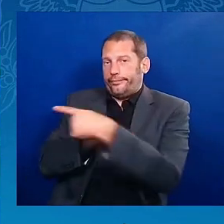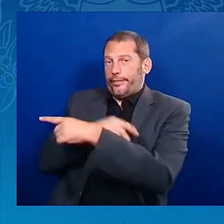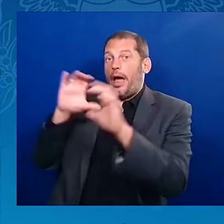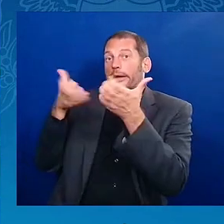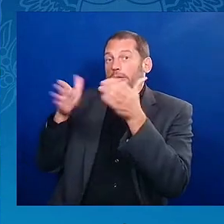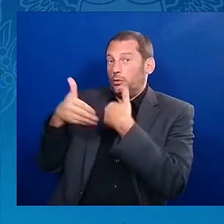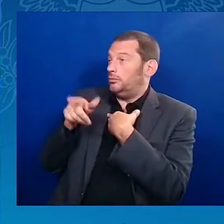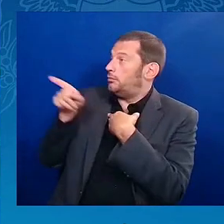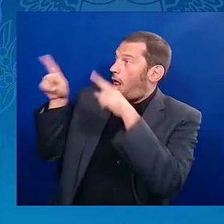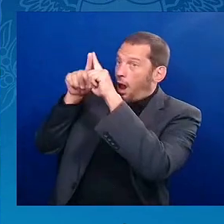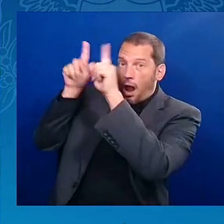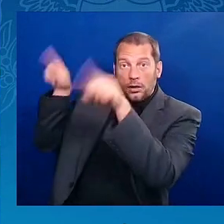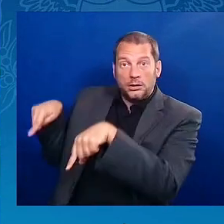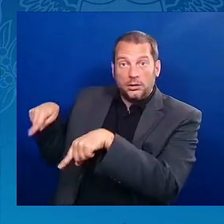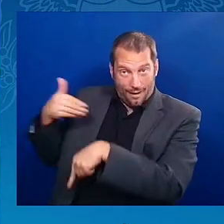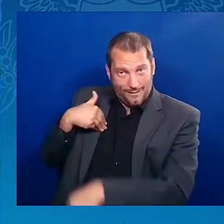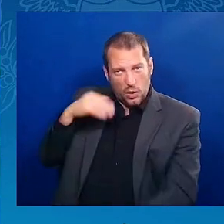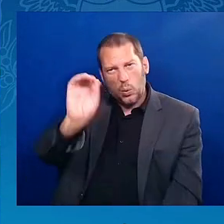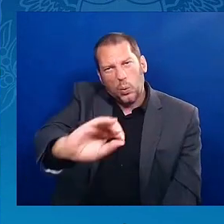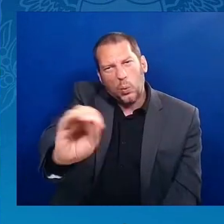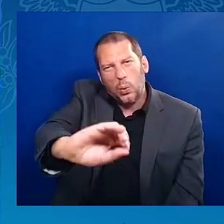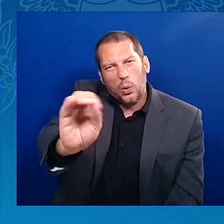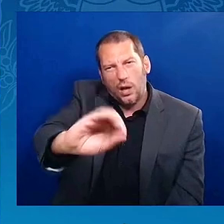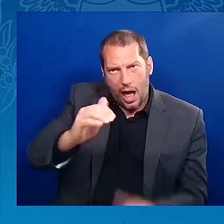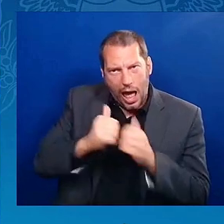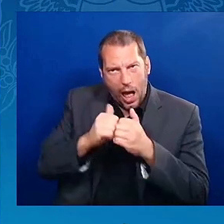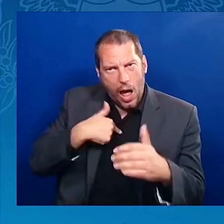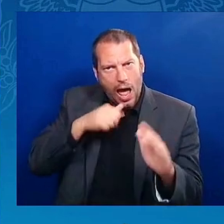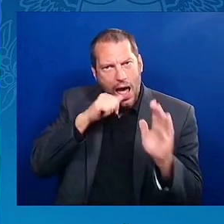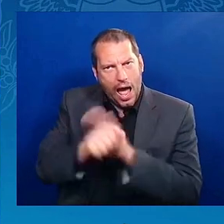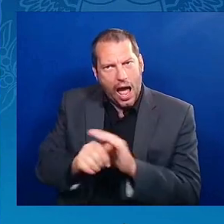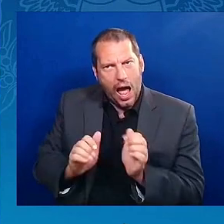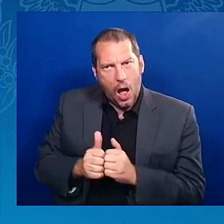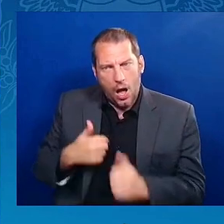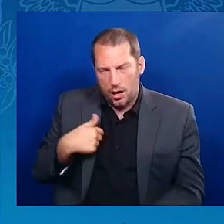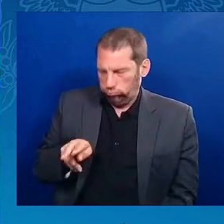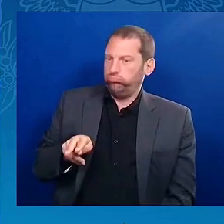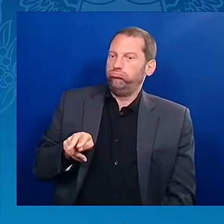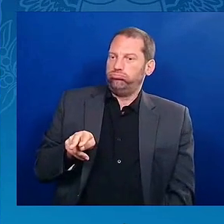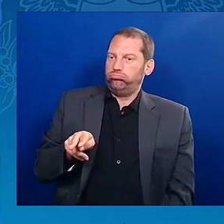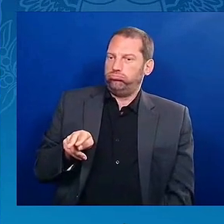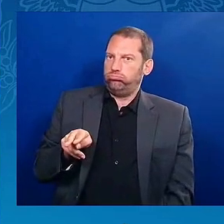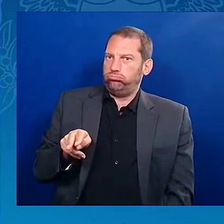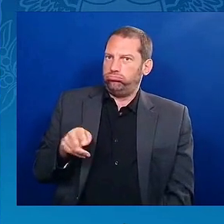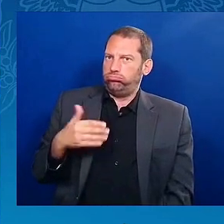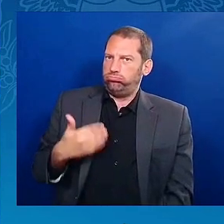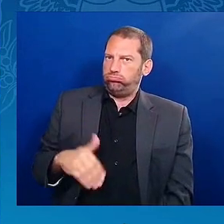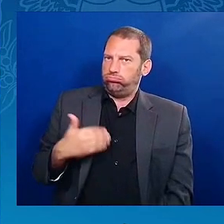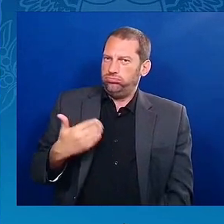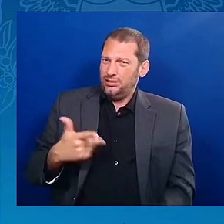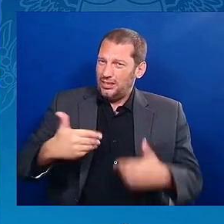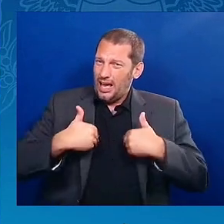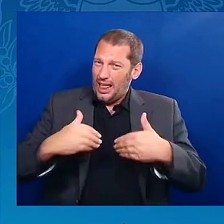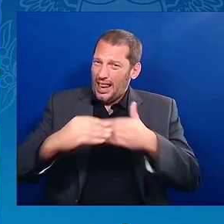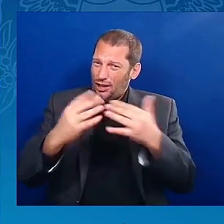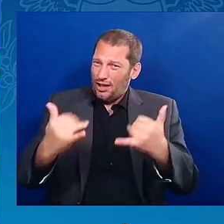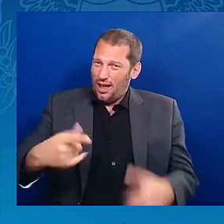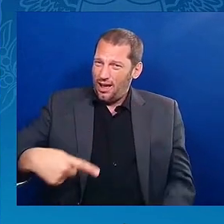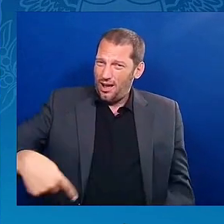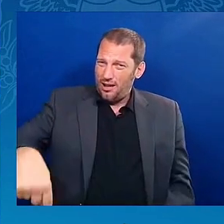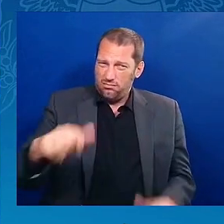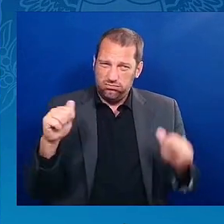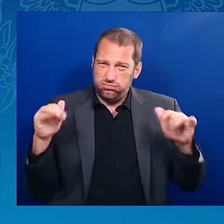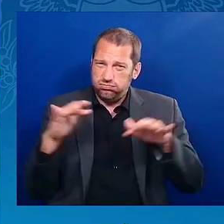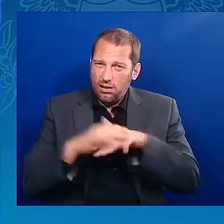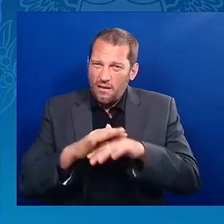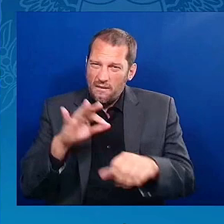young leaders start voting in their numbers, I see a sea change because they're not playing around. This is not intellectual. This is